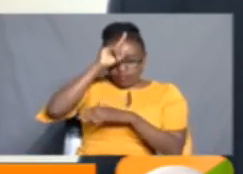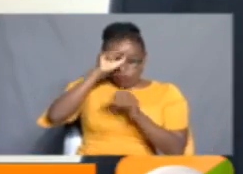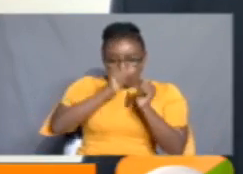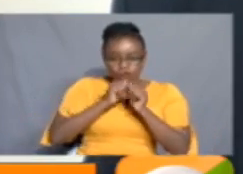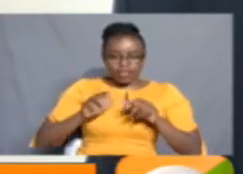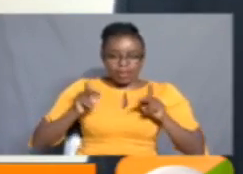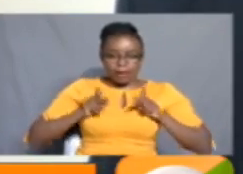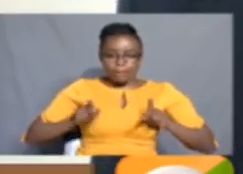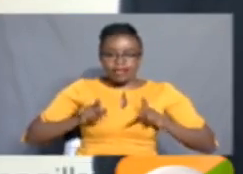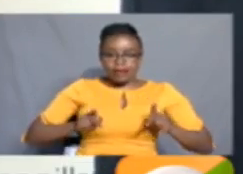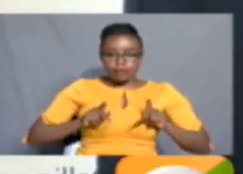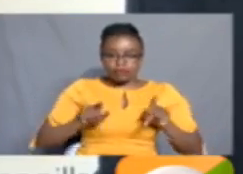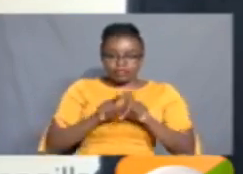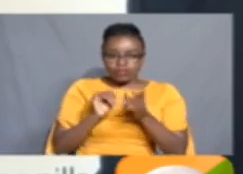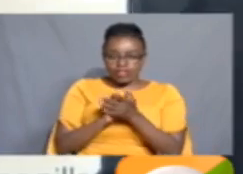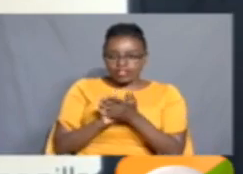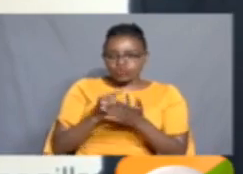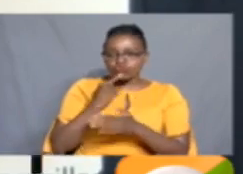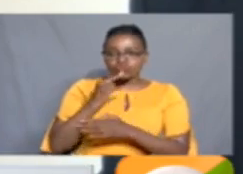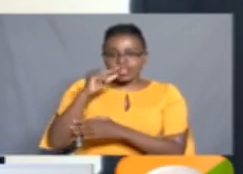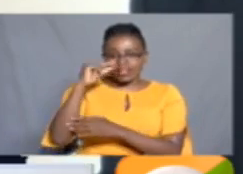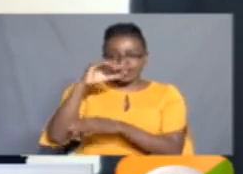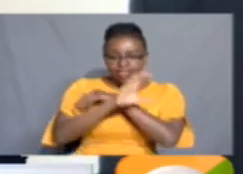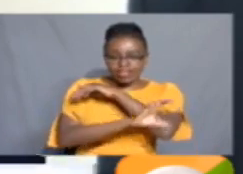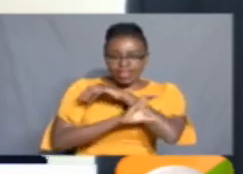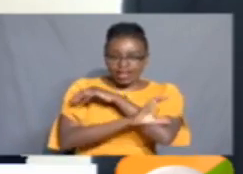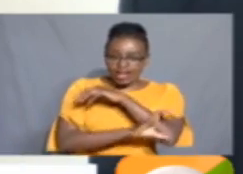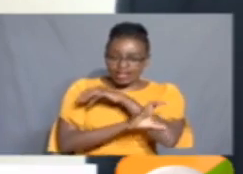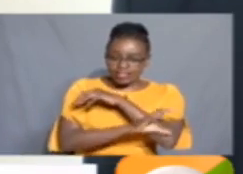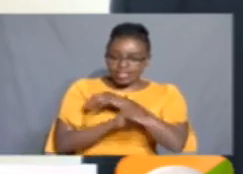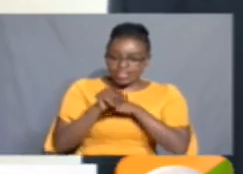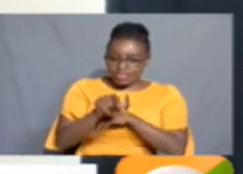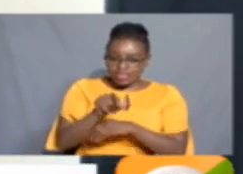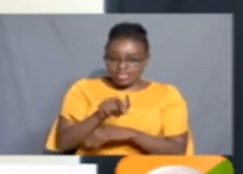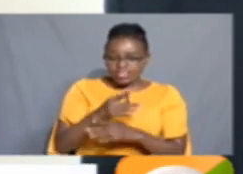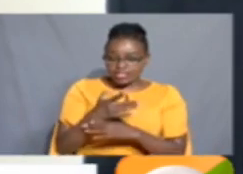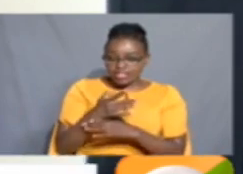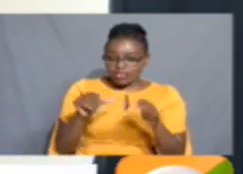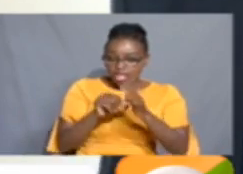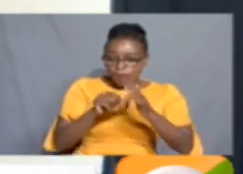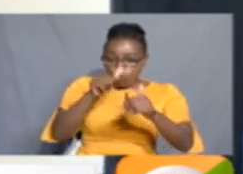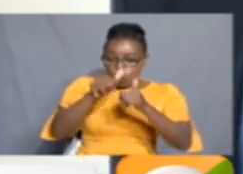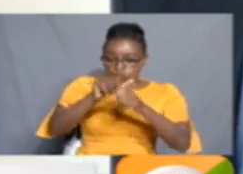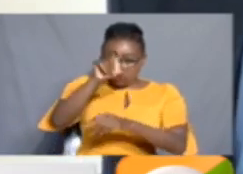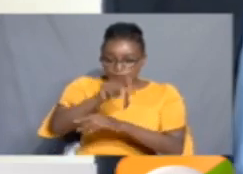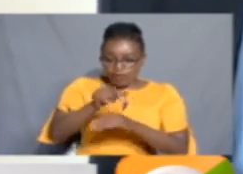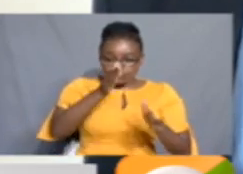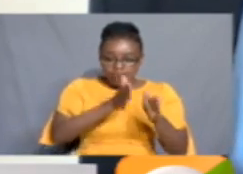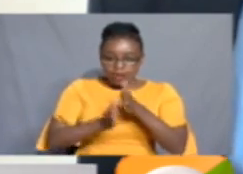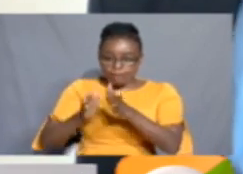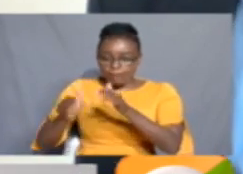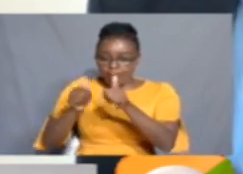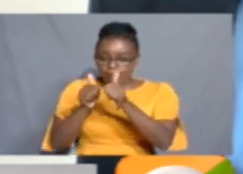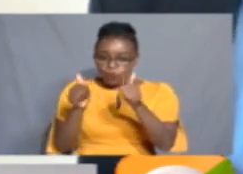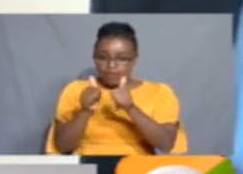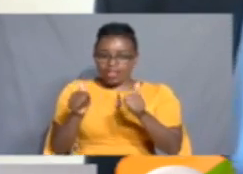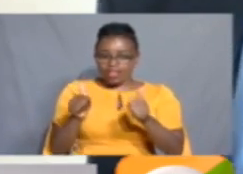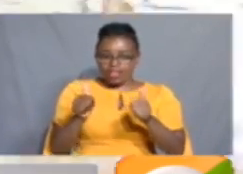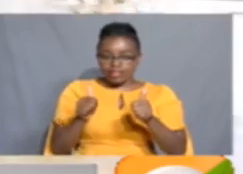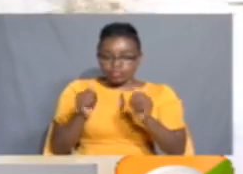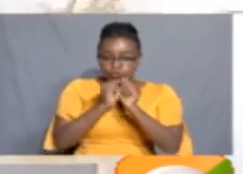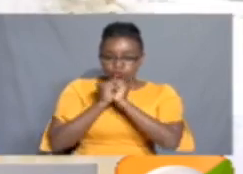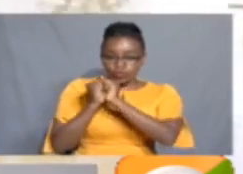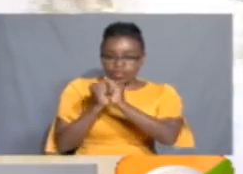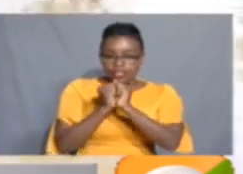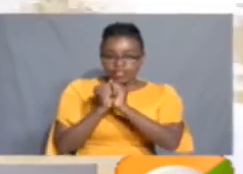people to really alert the country that this is a crisis that we must prepare well together.